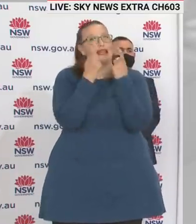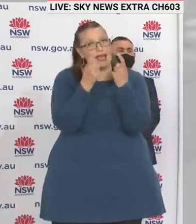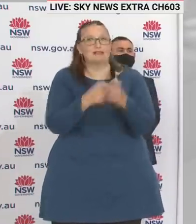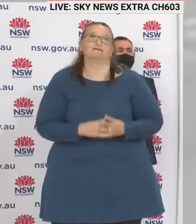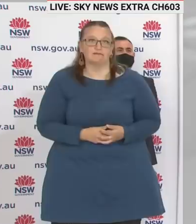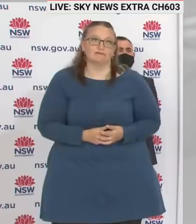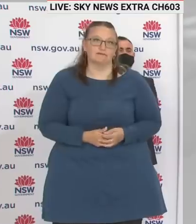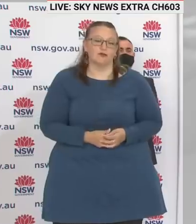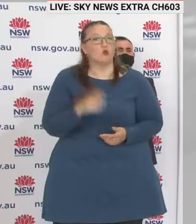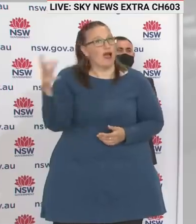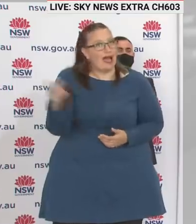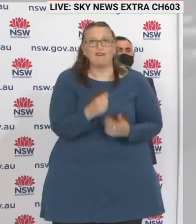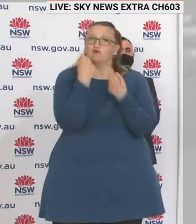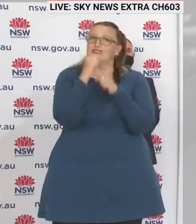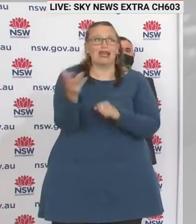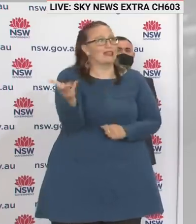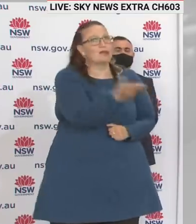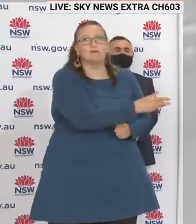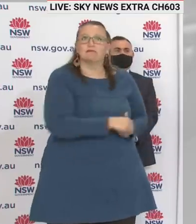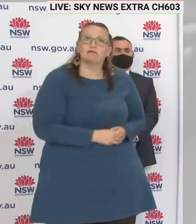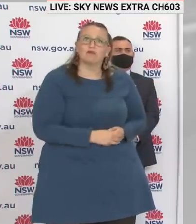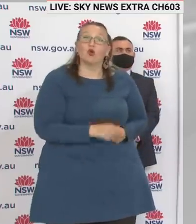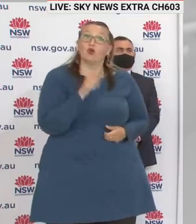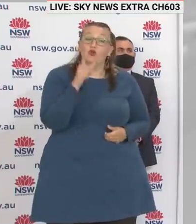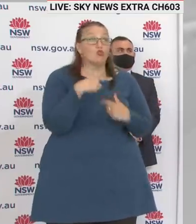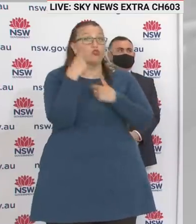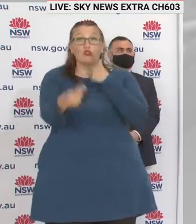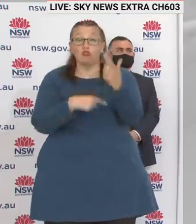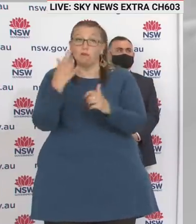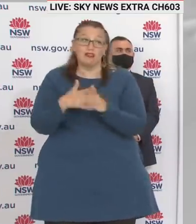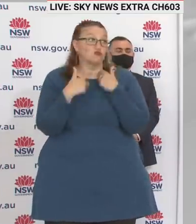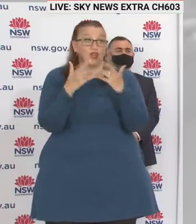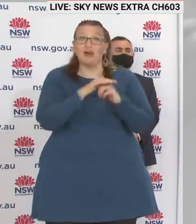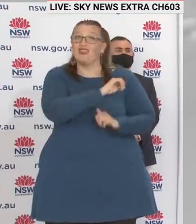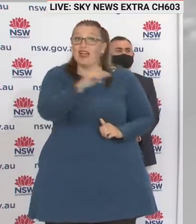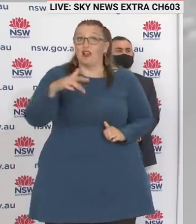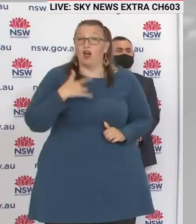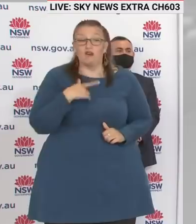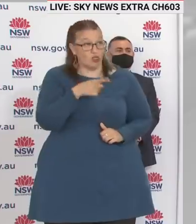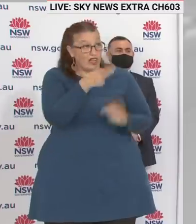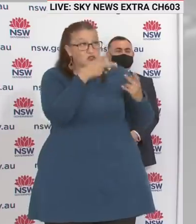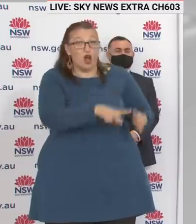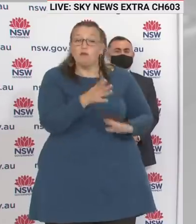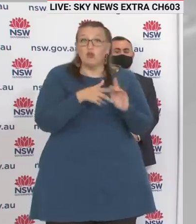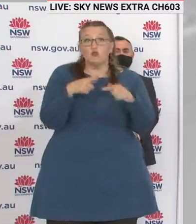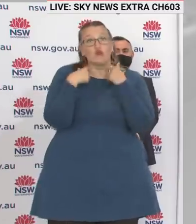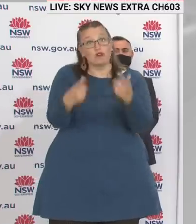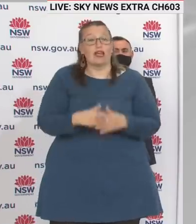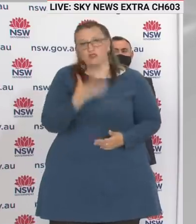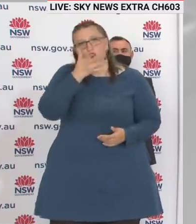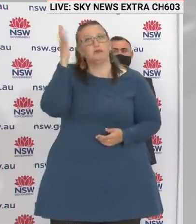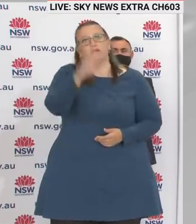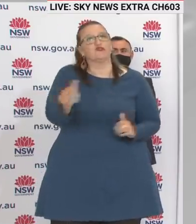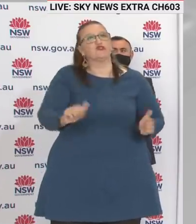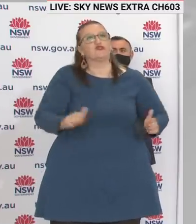rest of us, even if they don't care about those people they don't know. Care about those closest to you, because you are